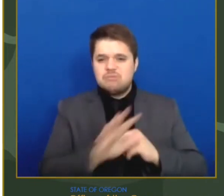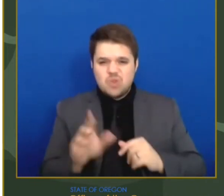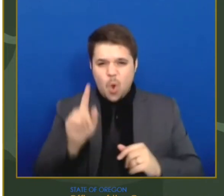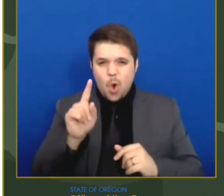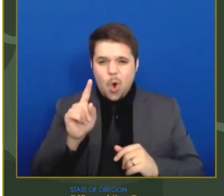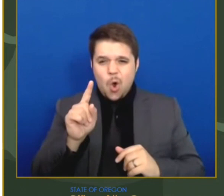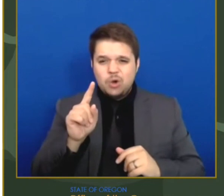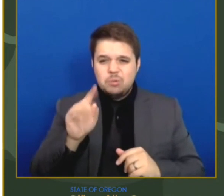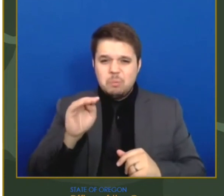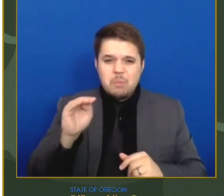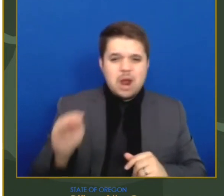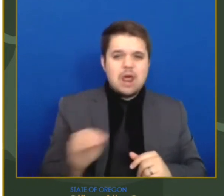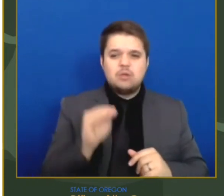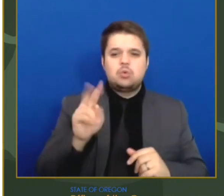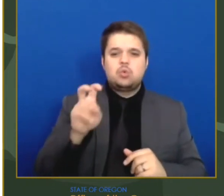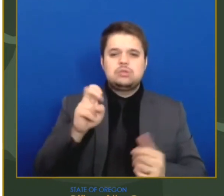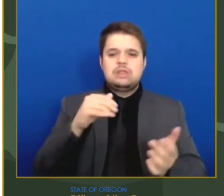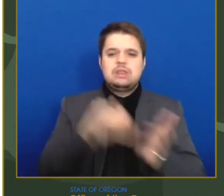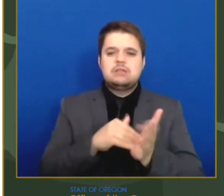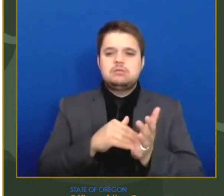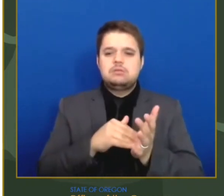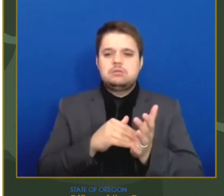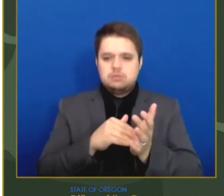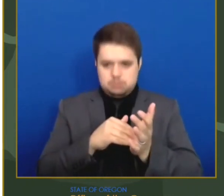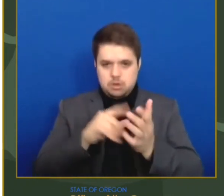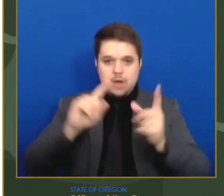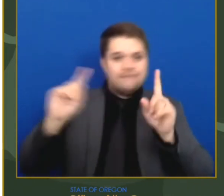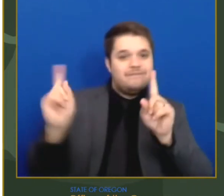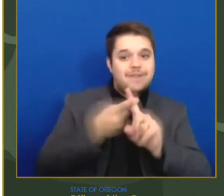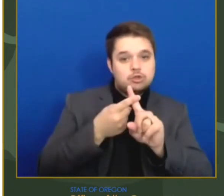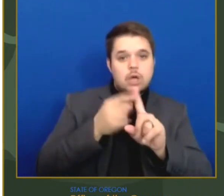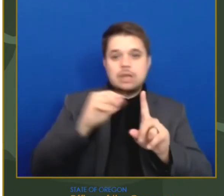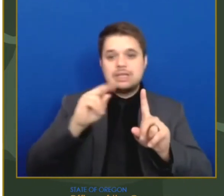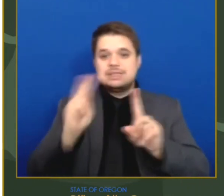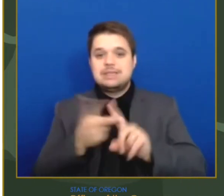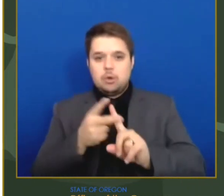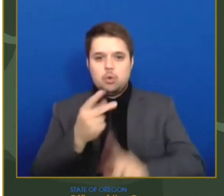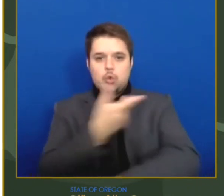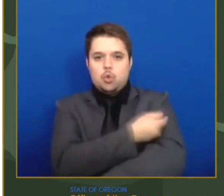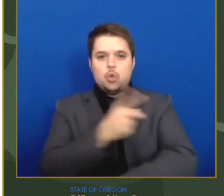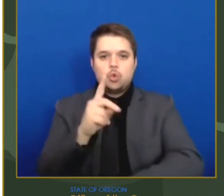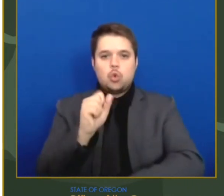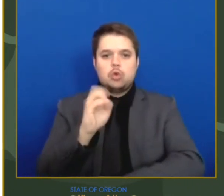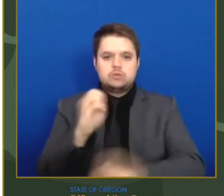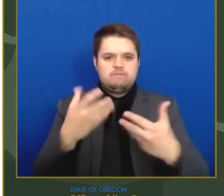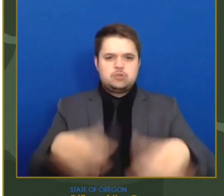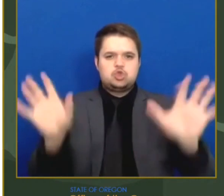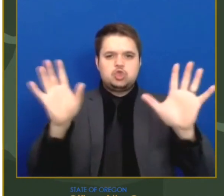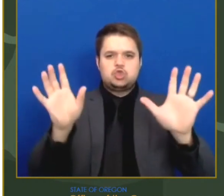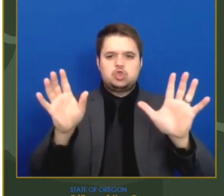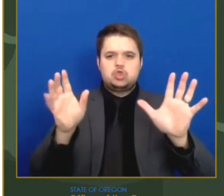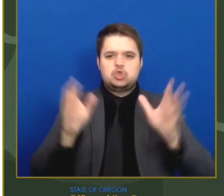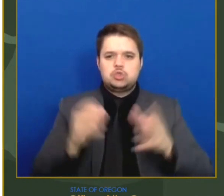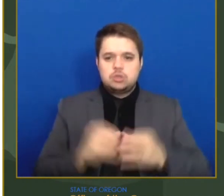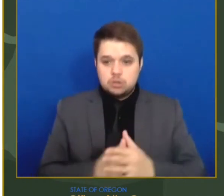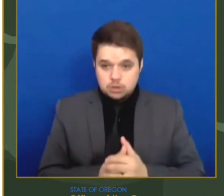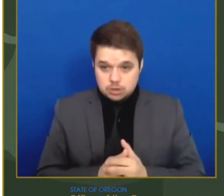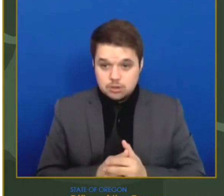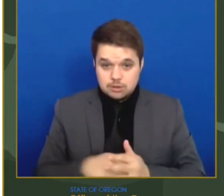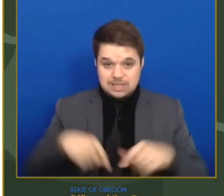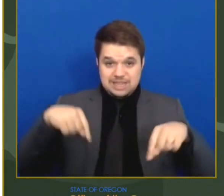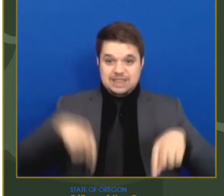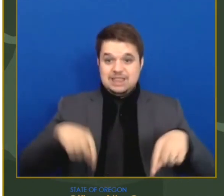first and second doses. Over the past seven days ending yesterday, Oregon vaccinators reported administering an average of 24